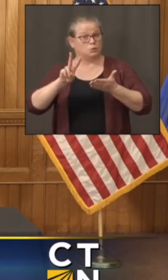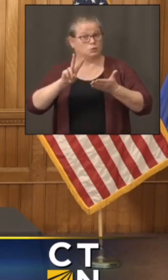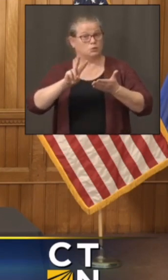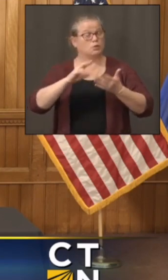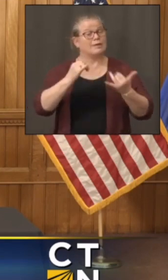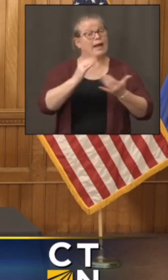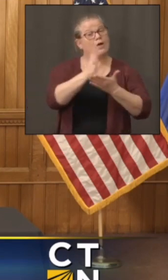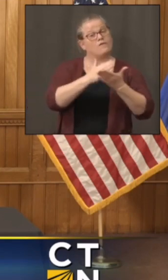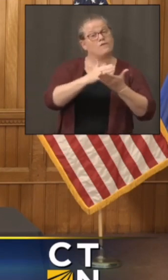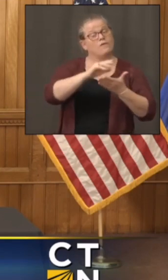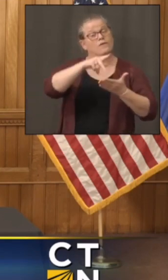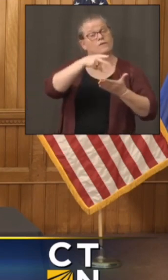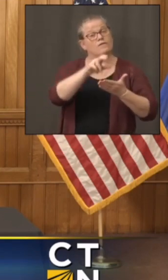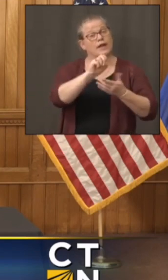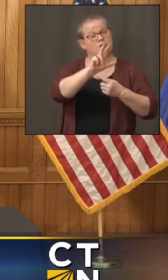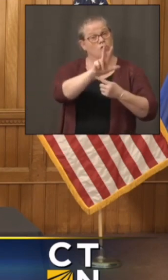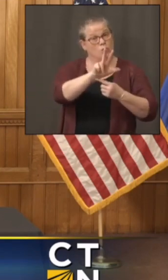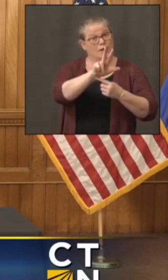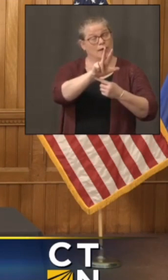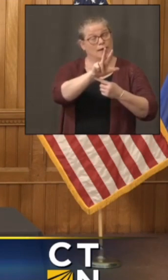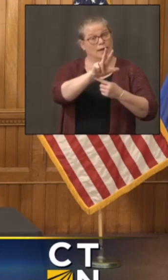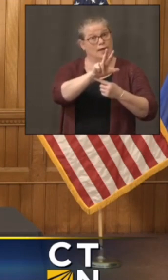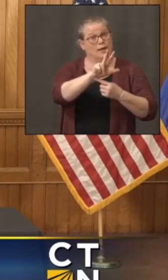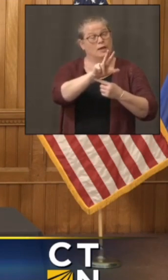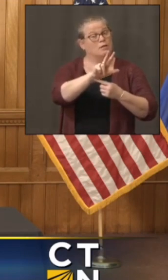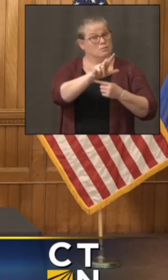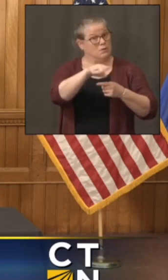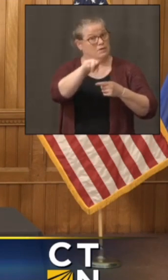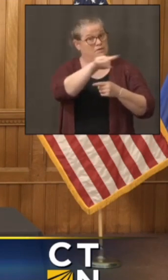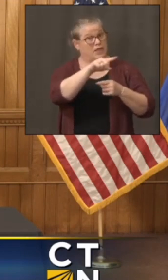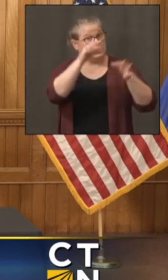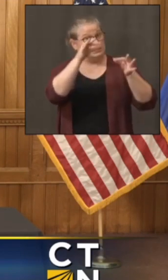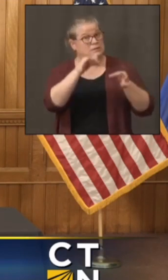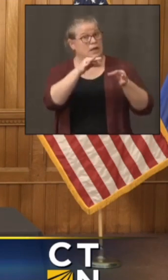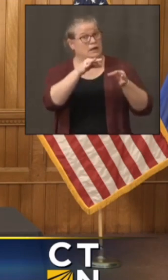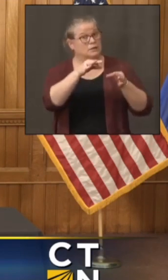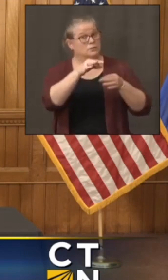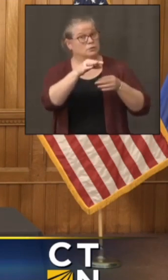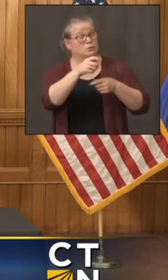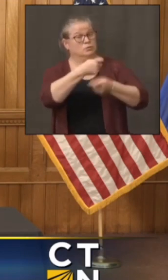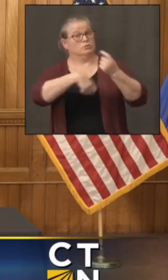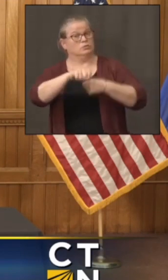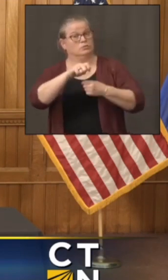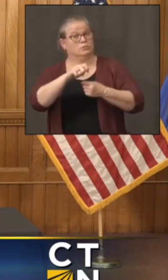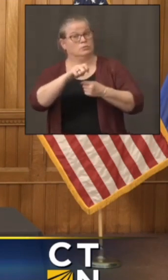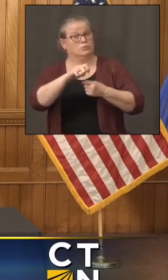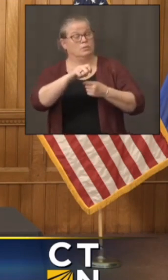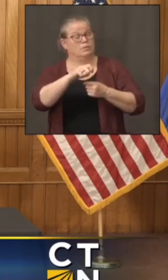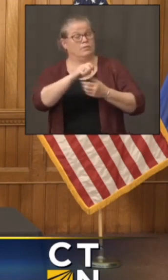Did they make any kind of indication of what they plan to do now that they're in this category?